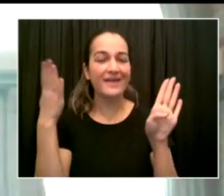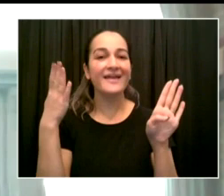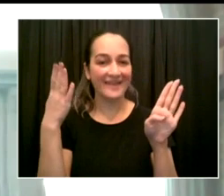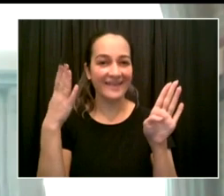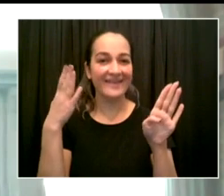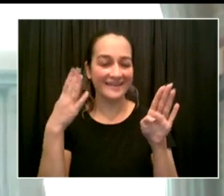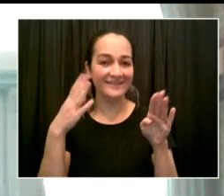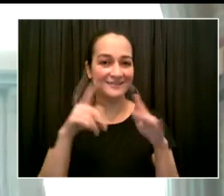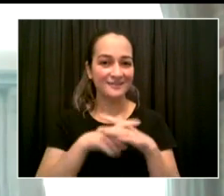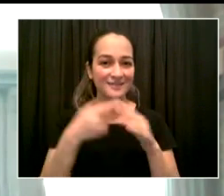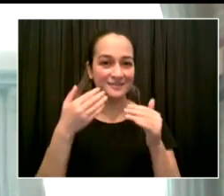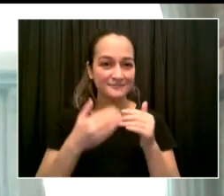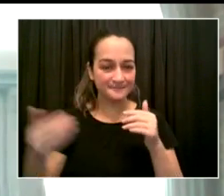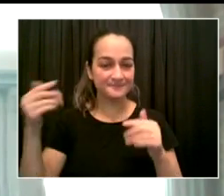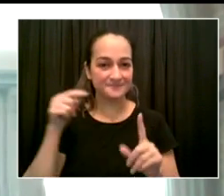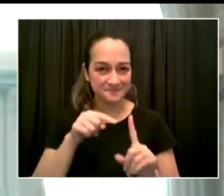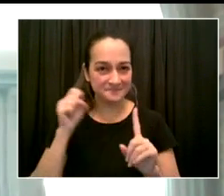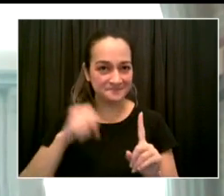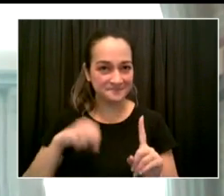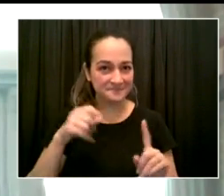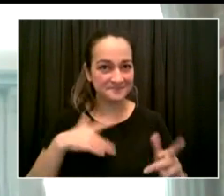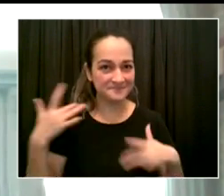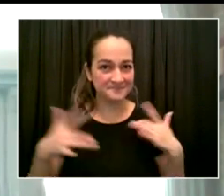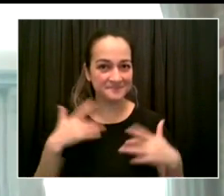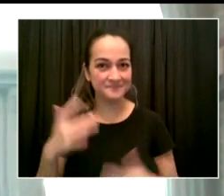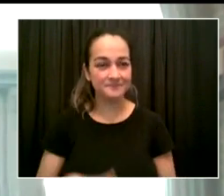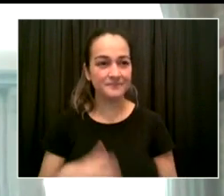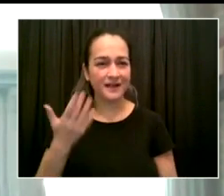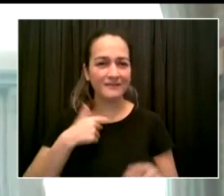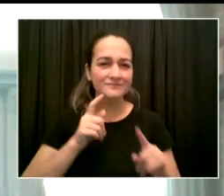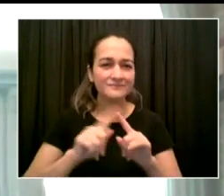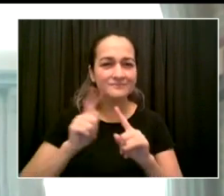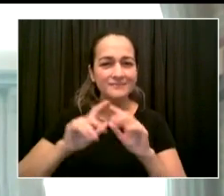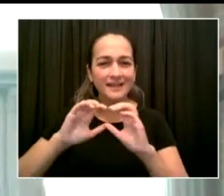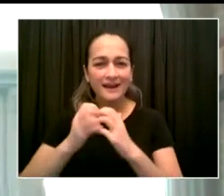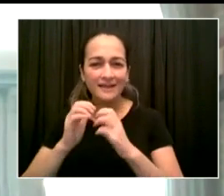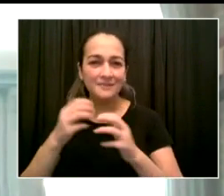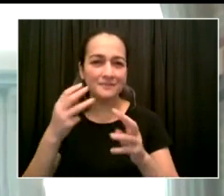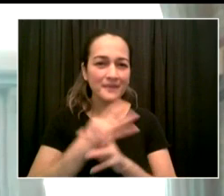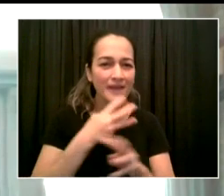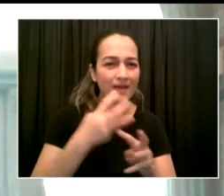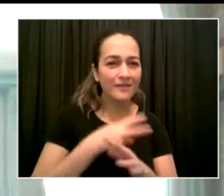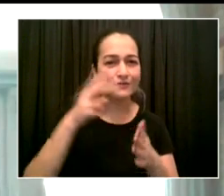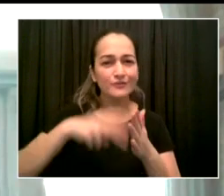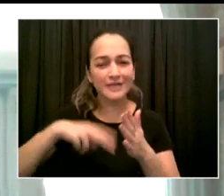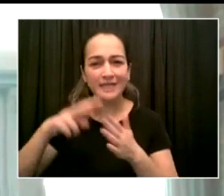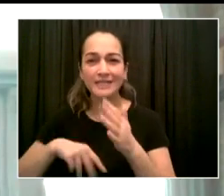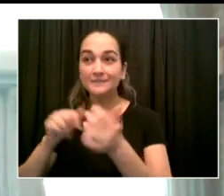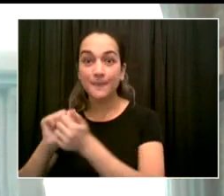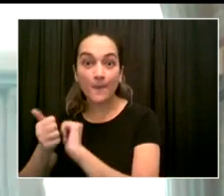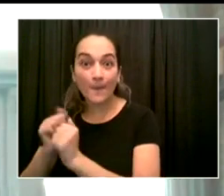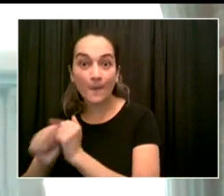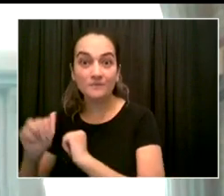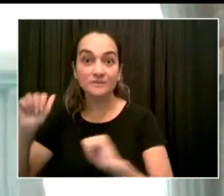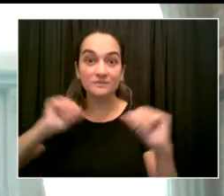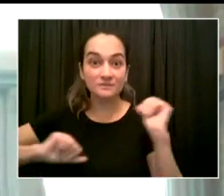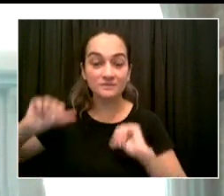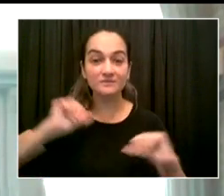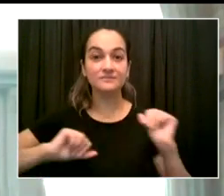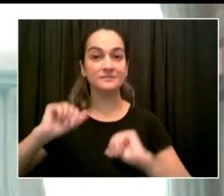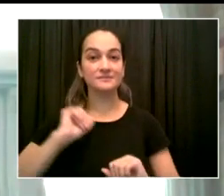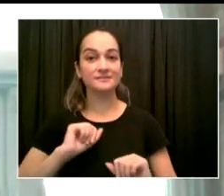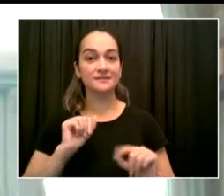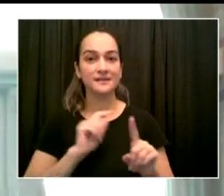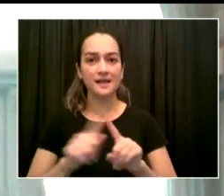dogs, of sports and reading, and of school plays and school friends. Simply, it is the return of New York City